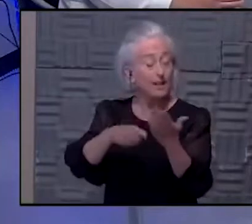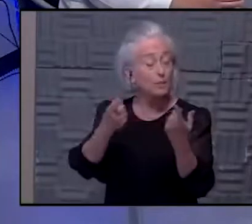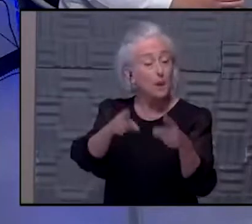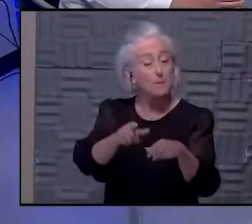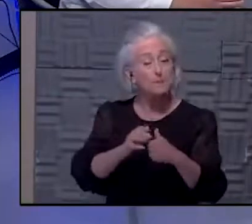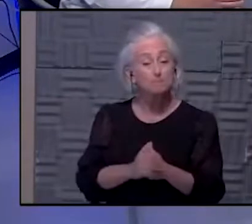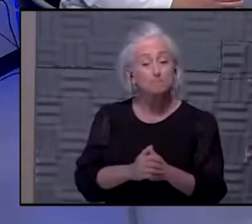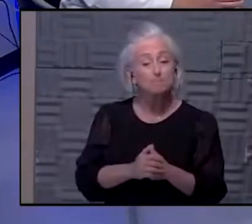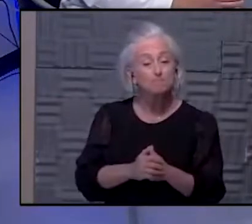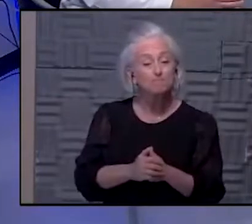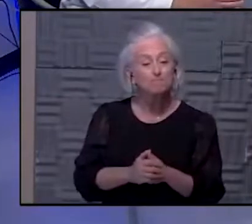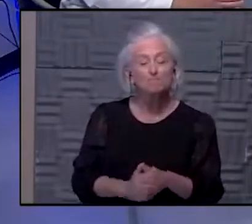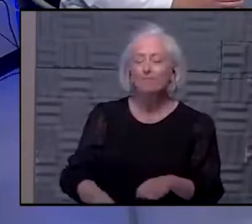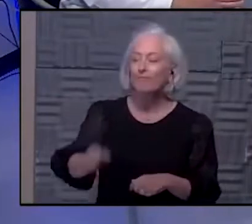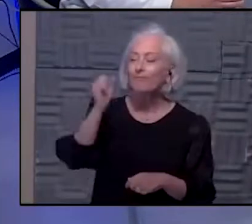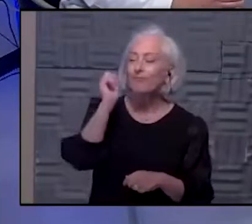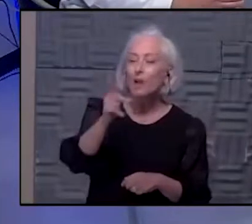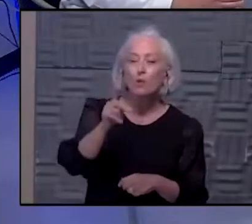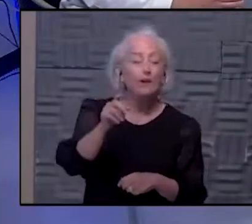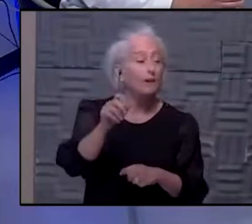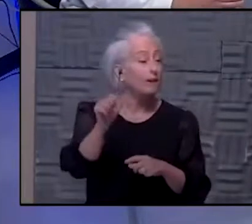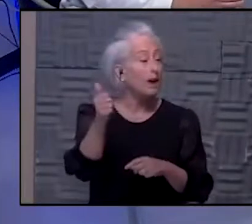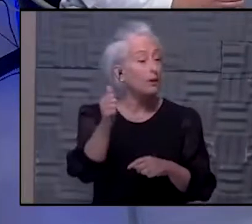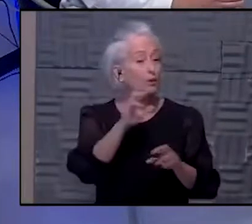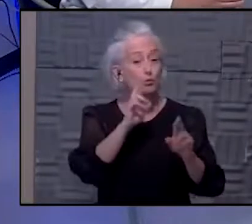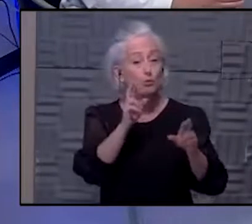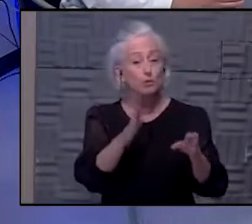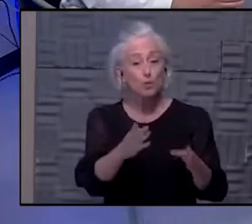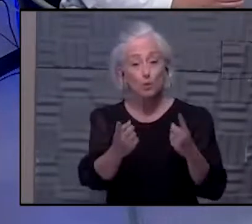All right. Let me just try. Are there any other reporter questions?